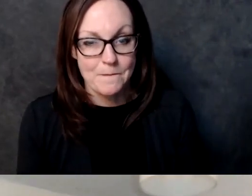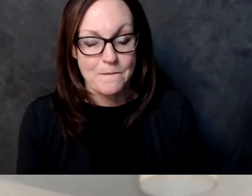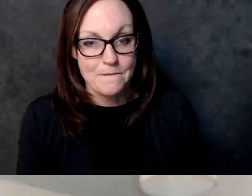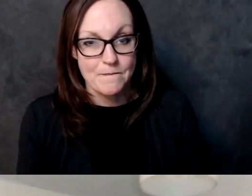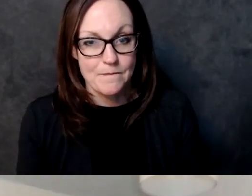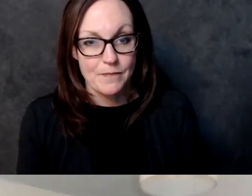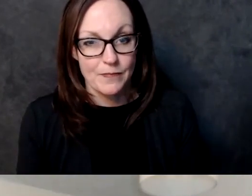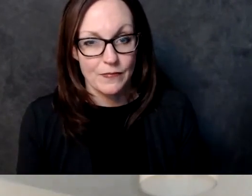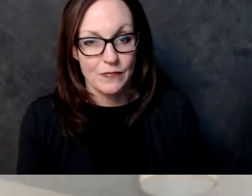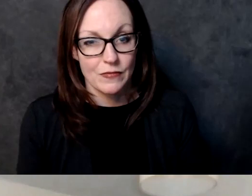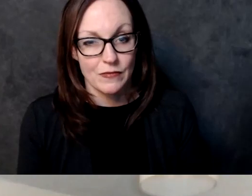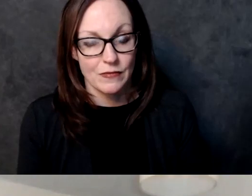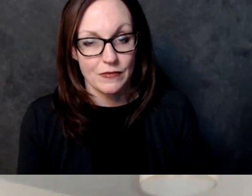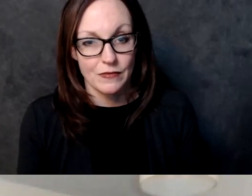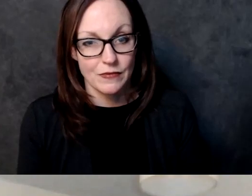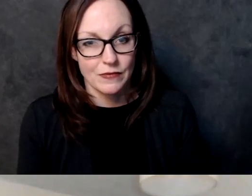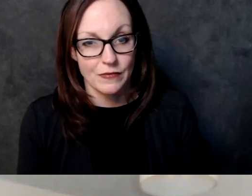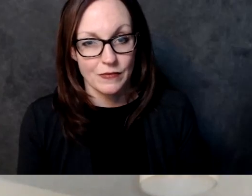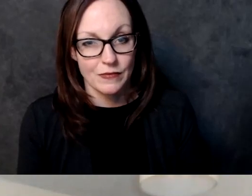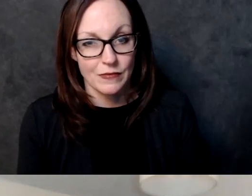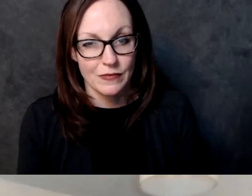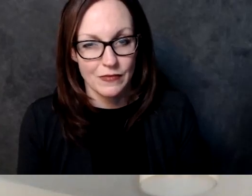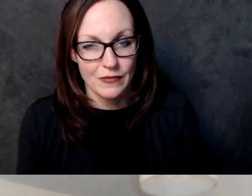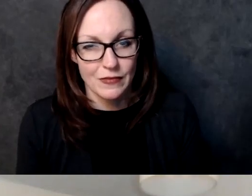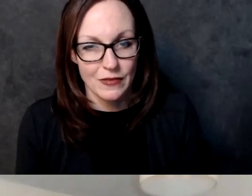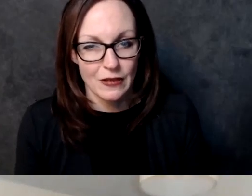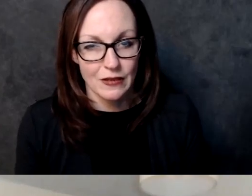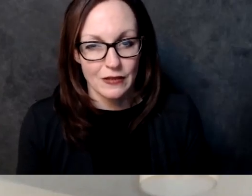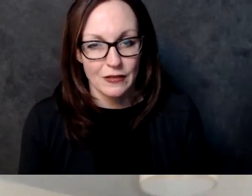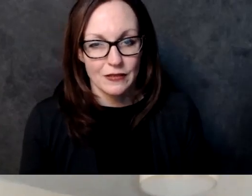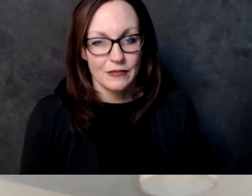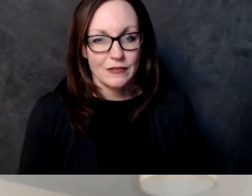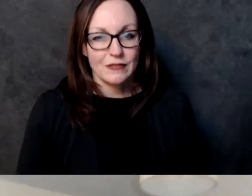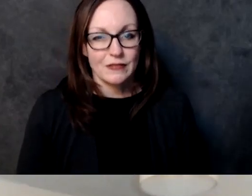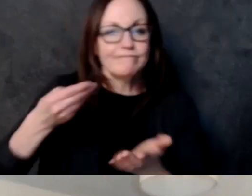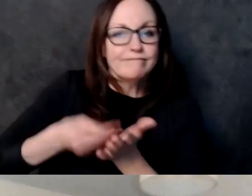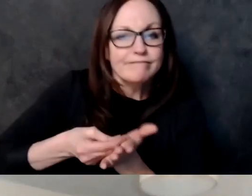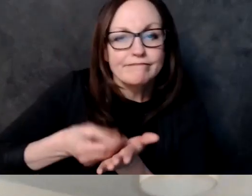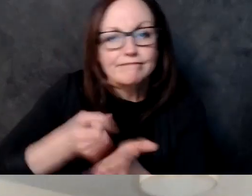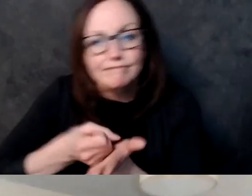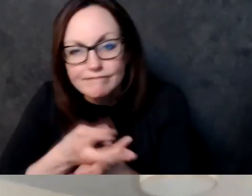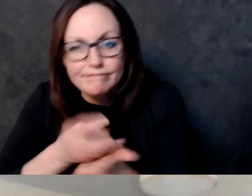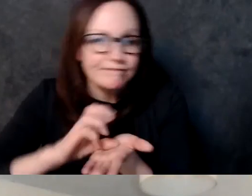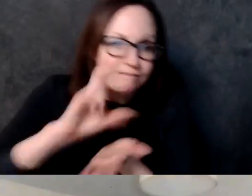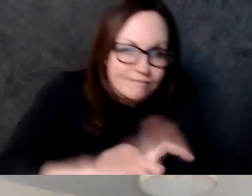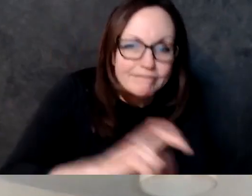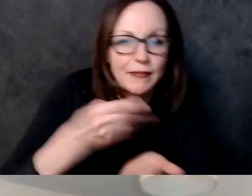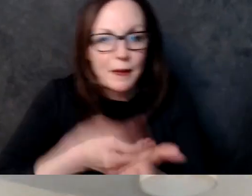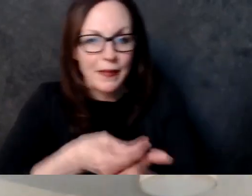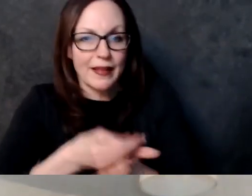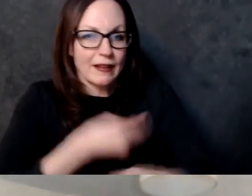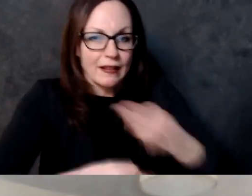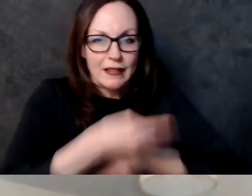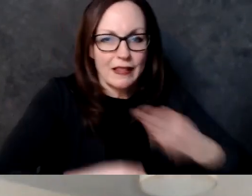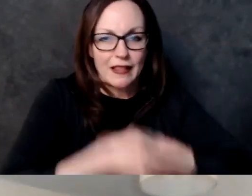yes i mean it doesn't make sense and part of what's happened is that for years and years for decades we've seen a slow decline in